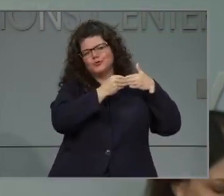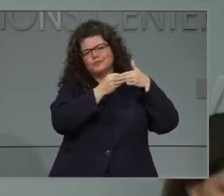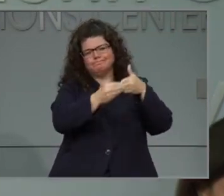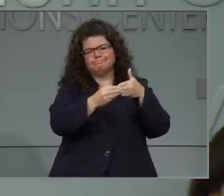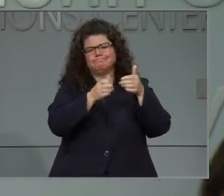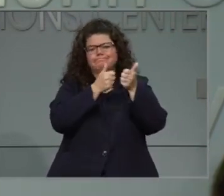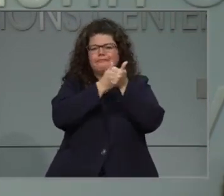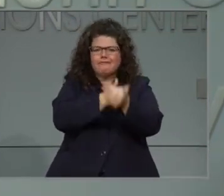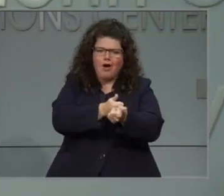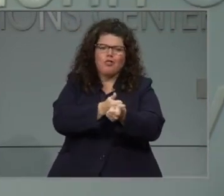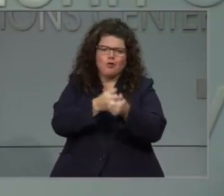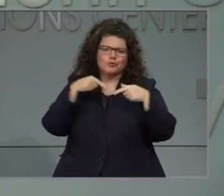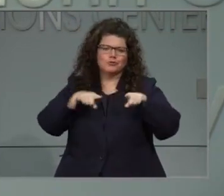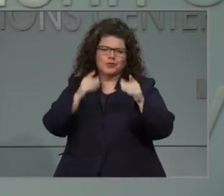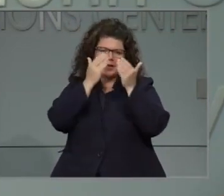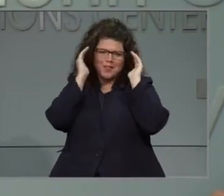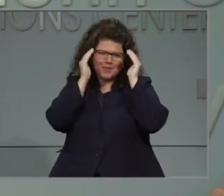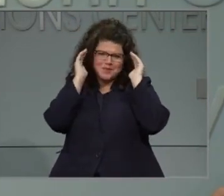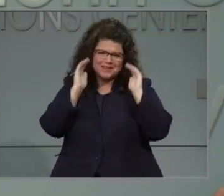Next question, please.